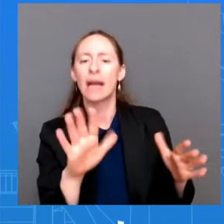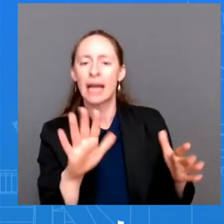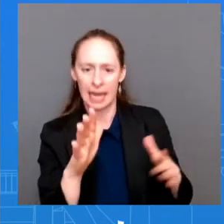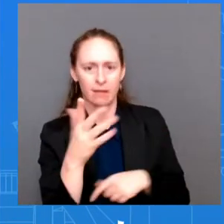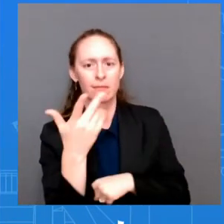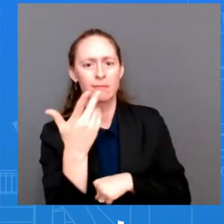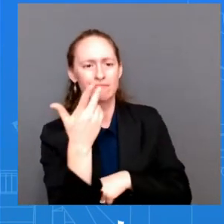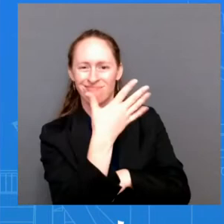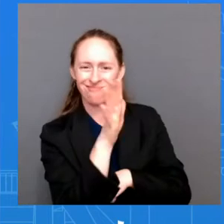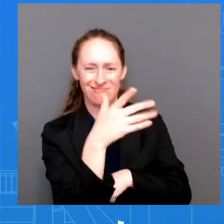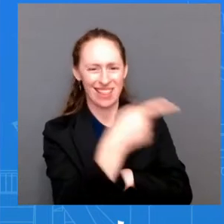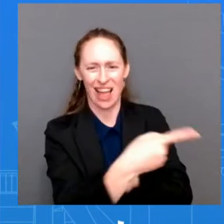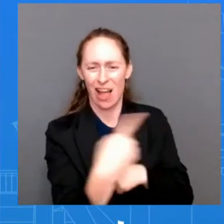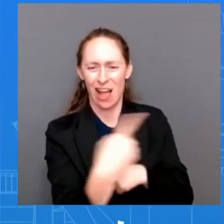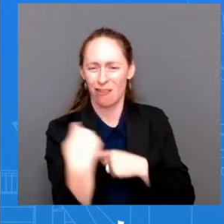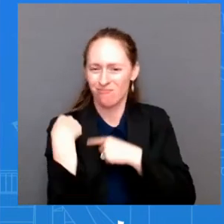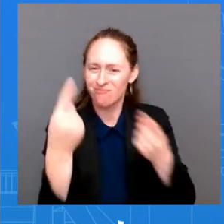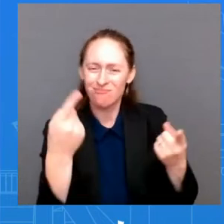irresponsible rhetoric.